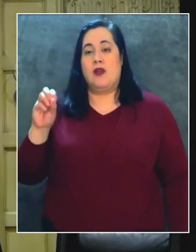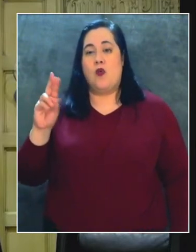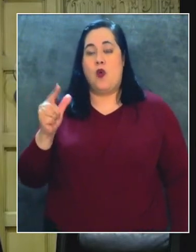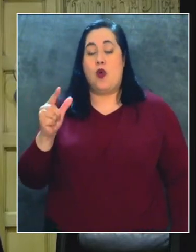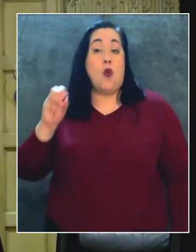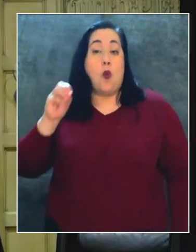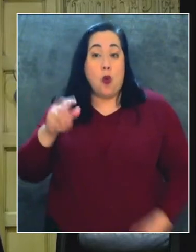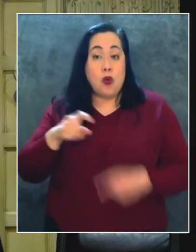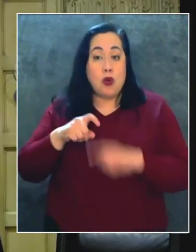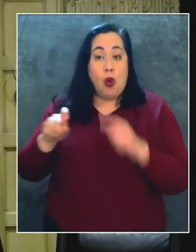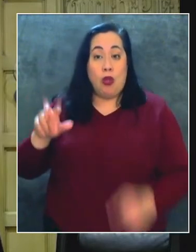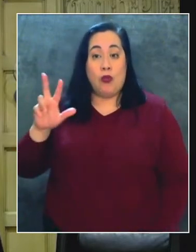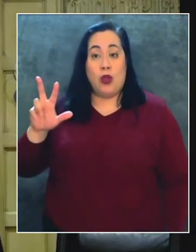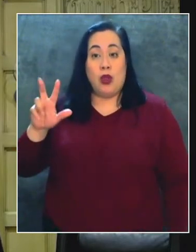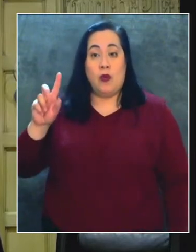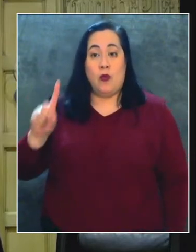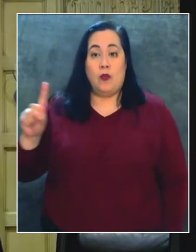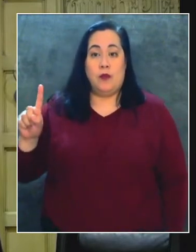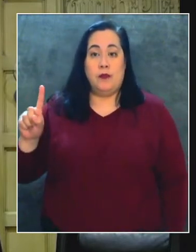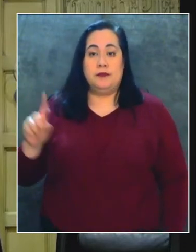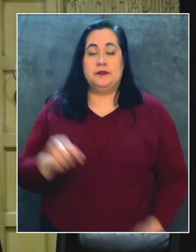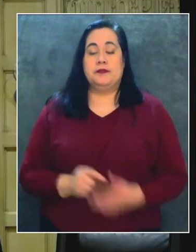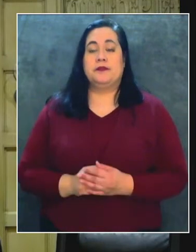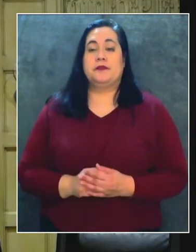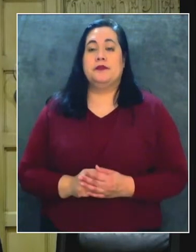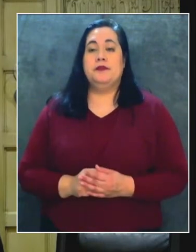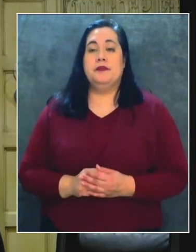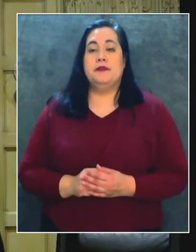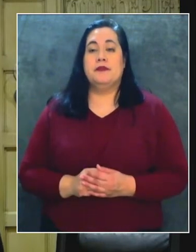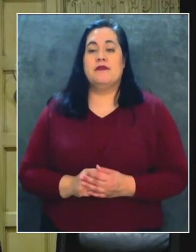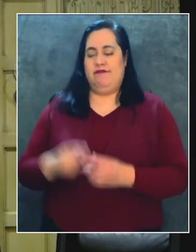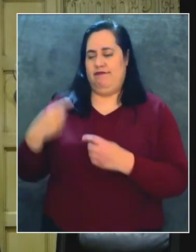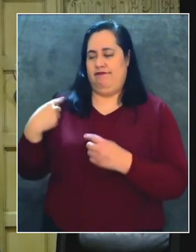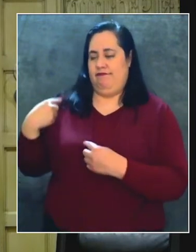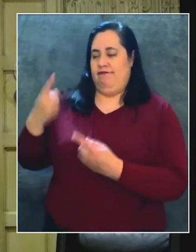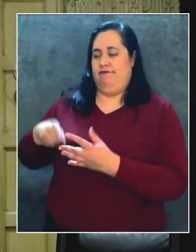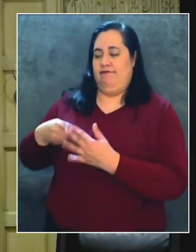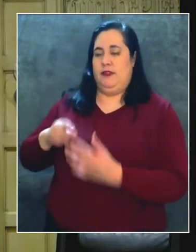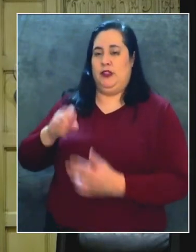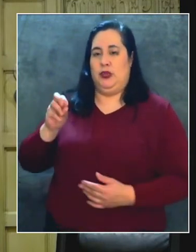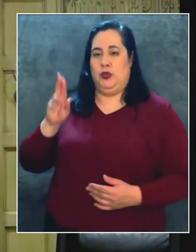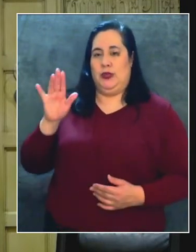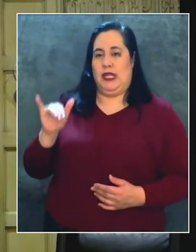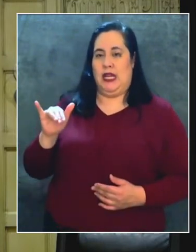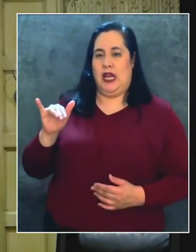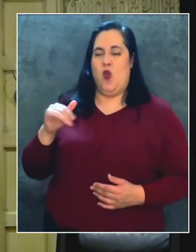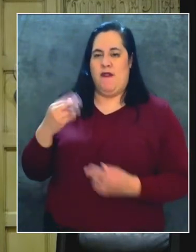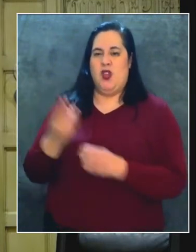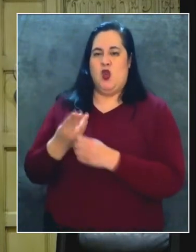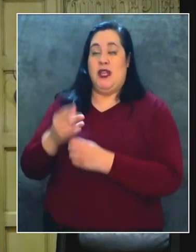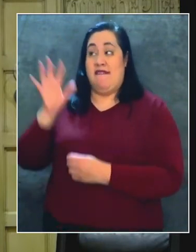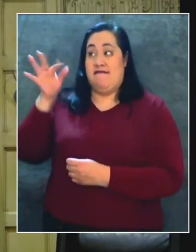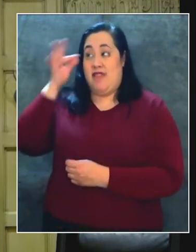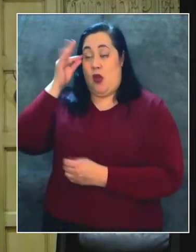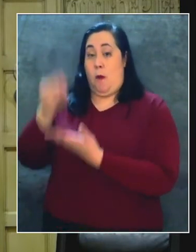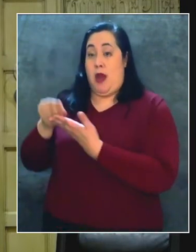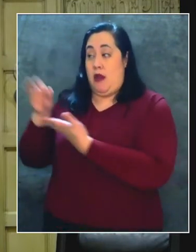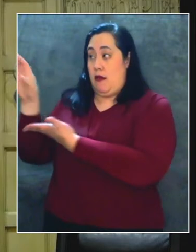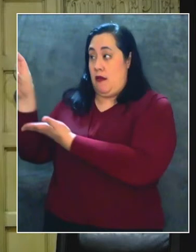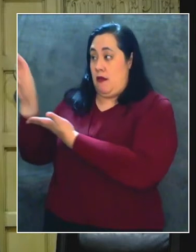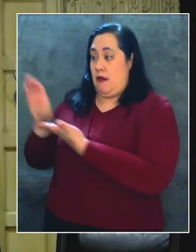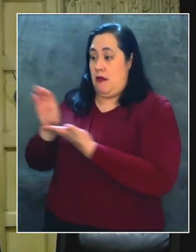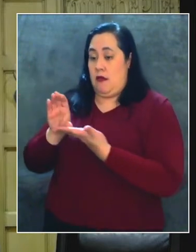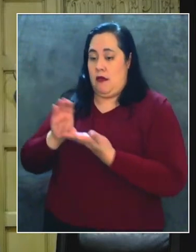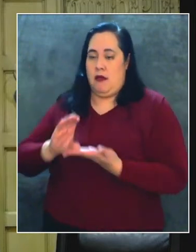o llame al 311. Desde julio, hemos usado fondos federales, así como fondos